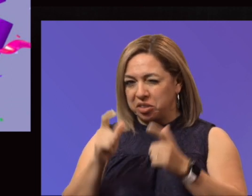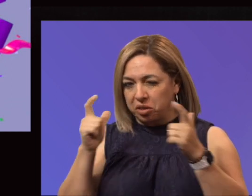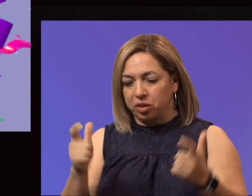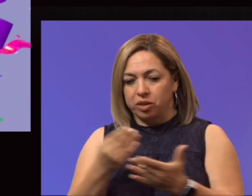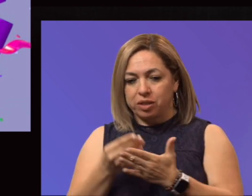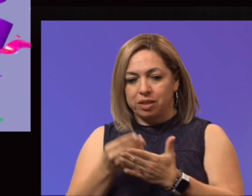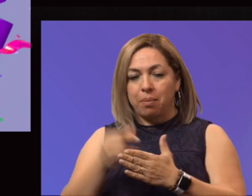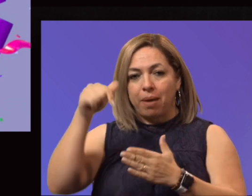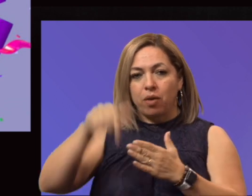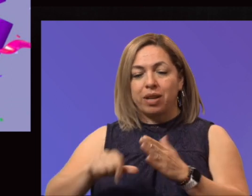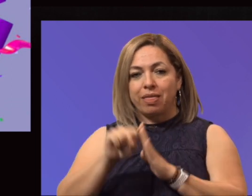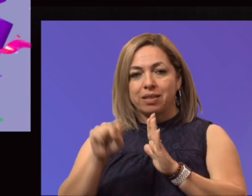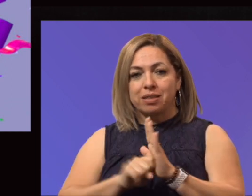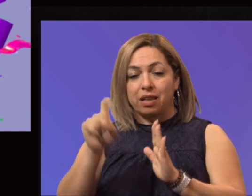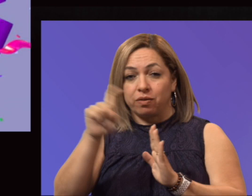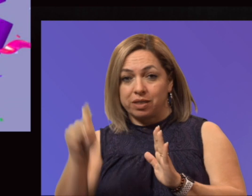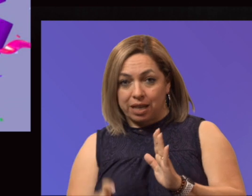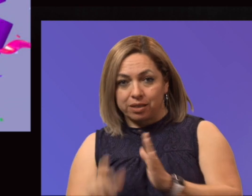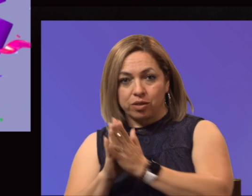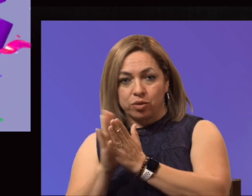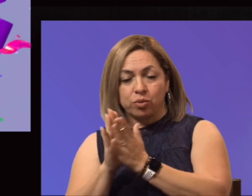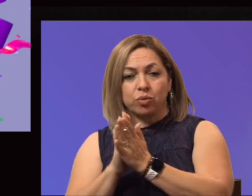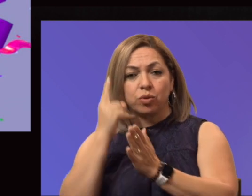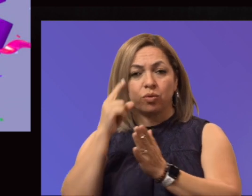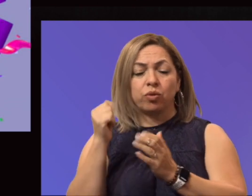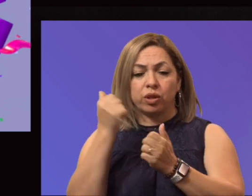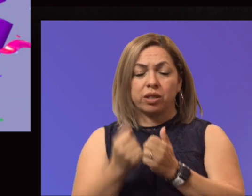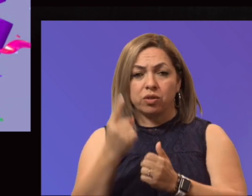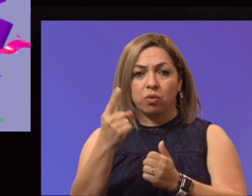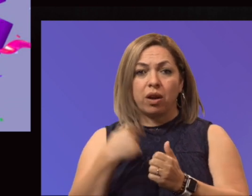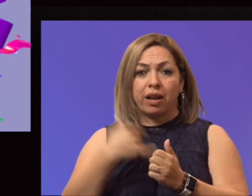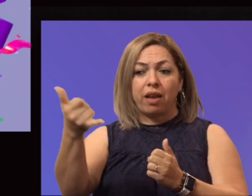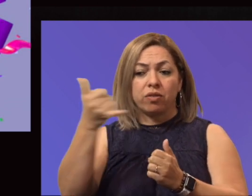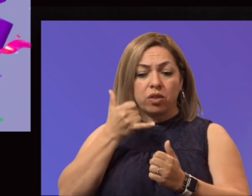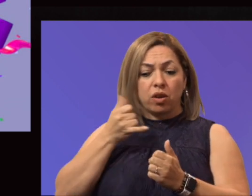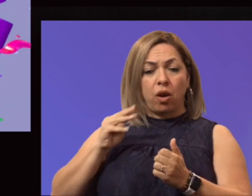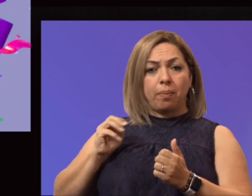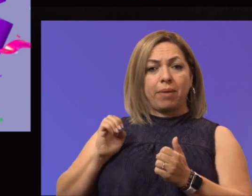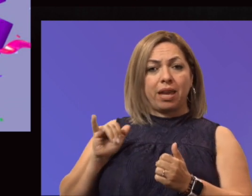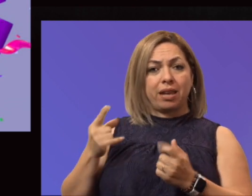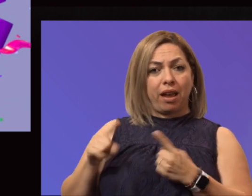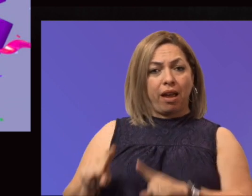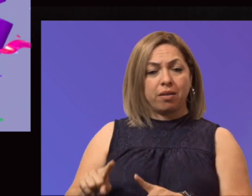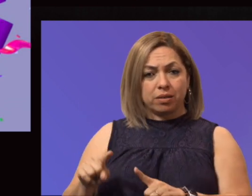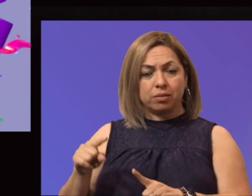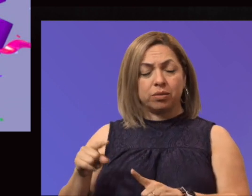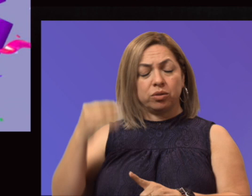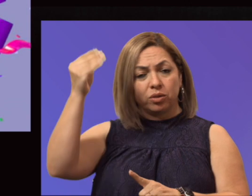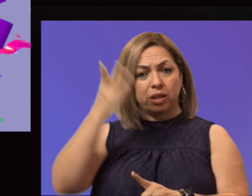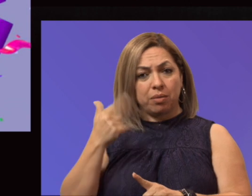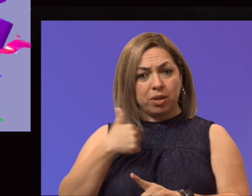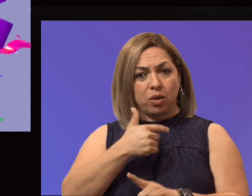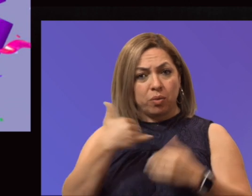So kudos to each and every one of you. When I received the phone call in May to let me know that we had received this award,